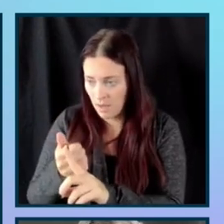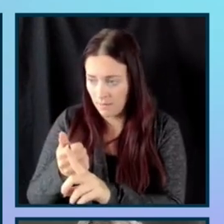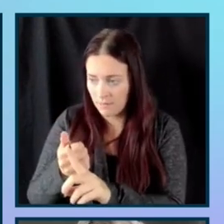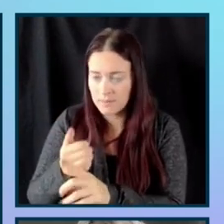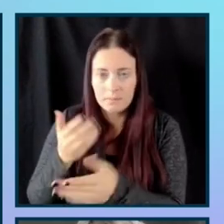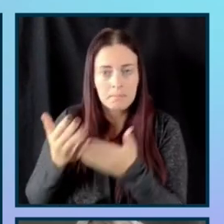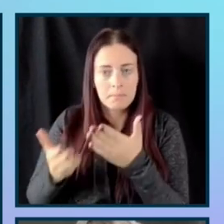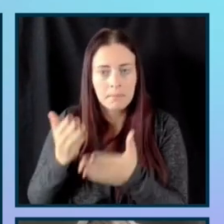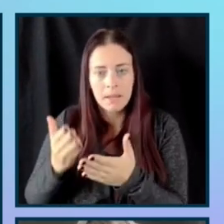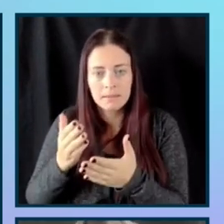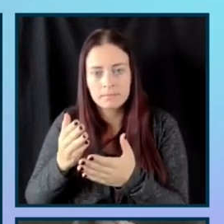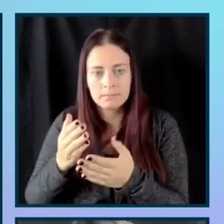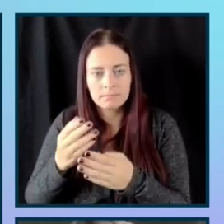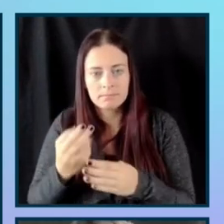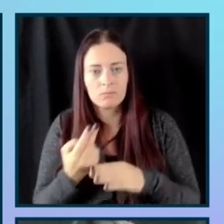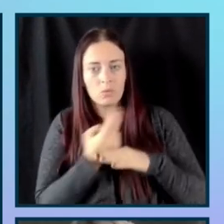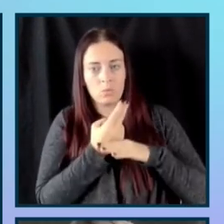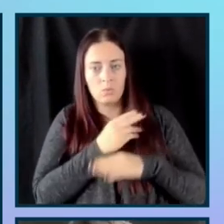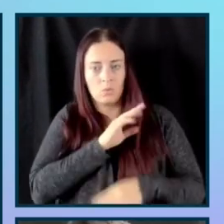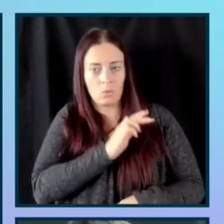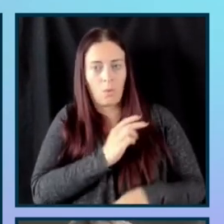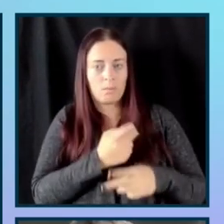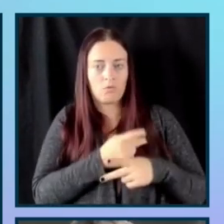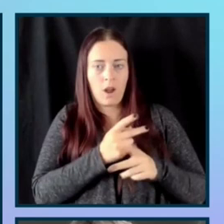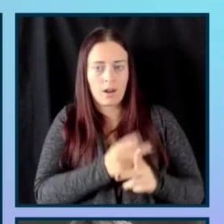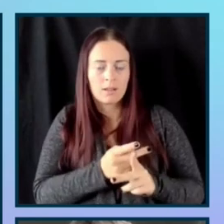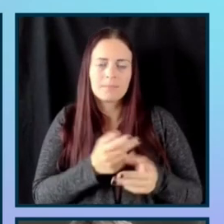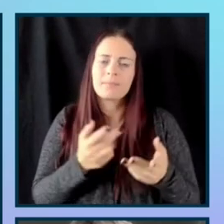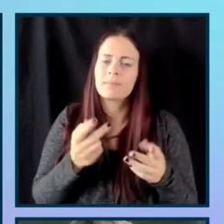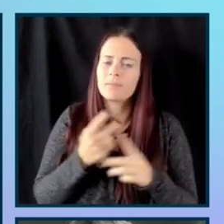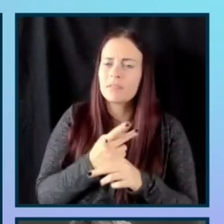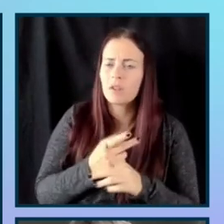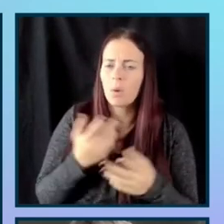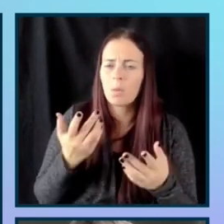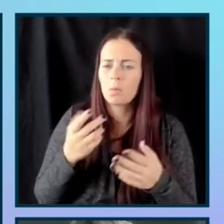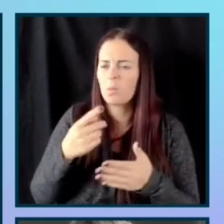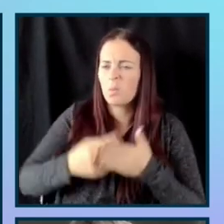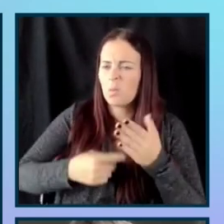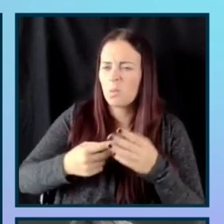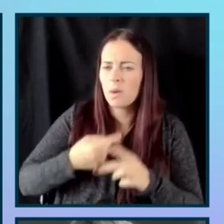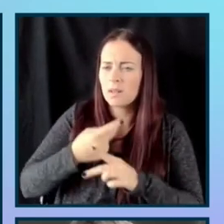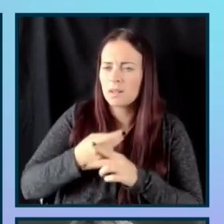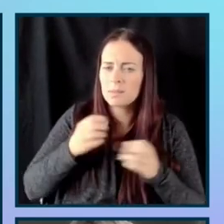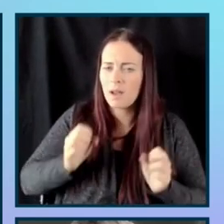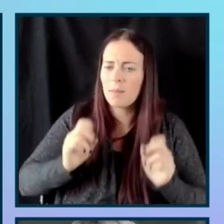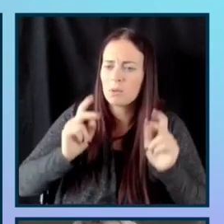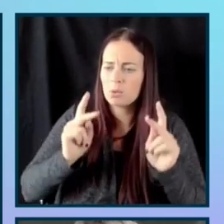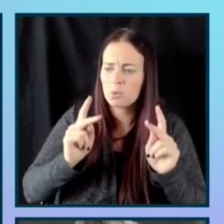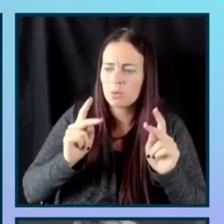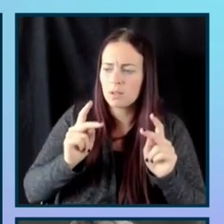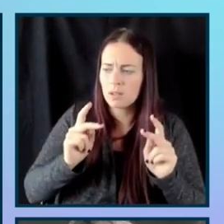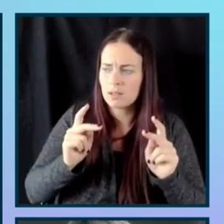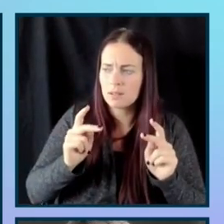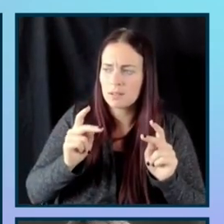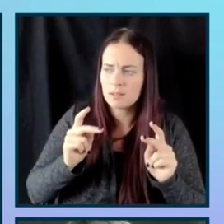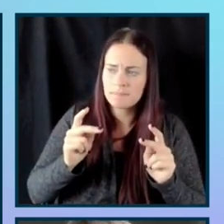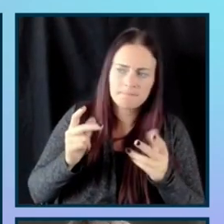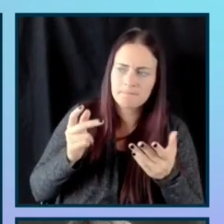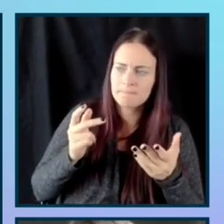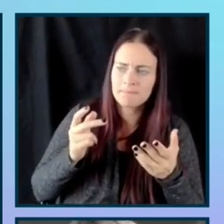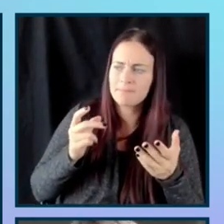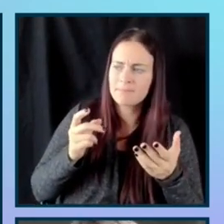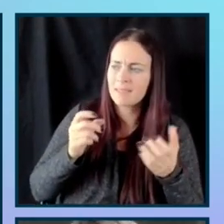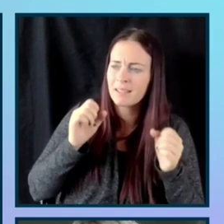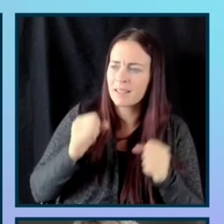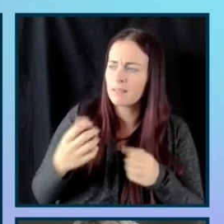And then it looks at like what kinds of opportunities could be available to make that experience in that product more accessible. So is it like